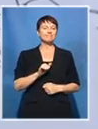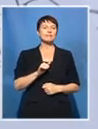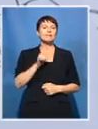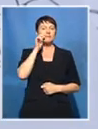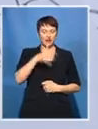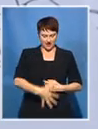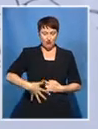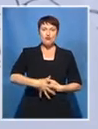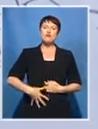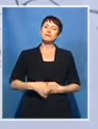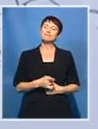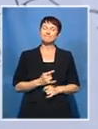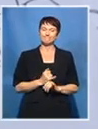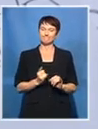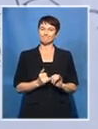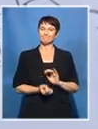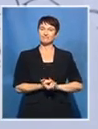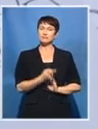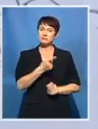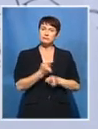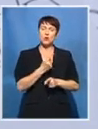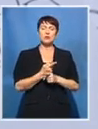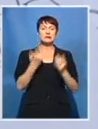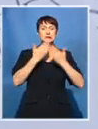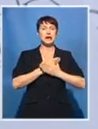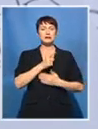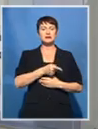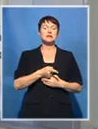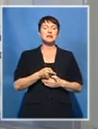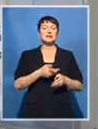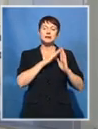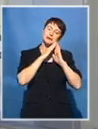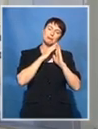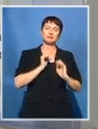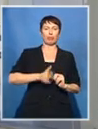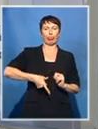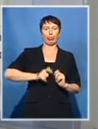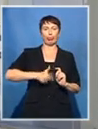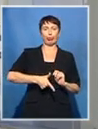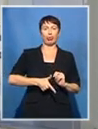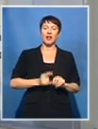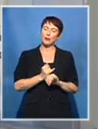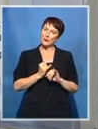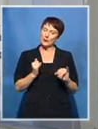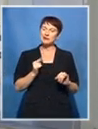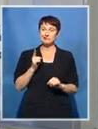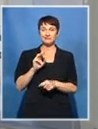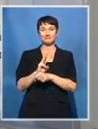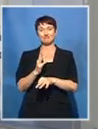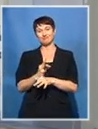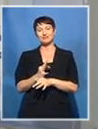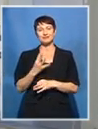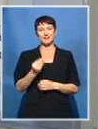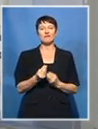groin area. He's got a chronic case of enuresis, which is bed wetting. And due to that, he had